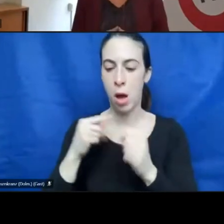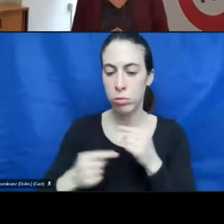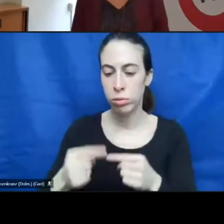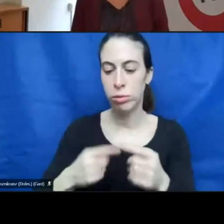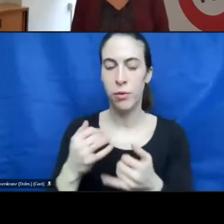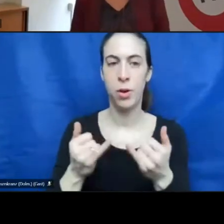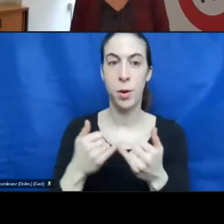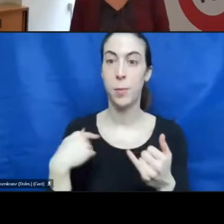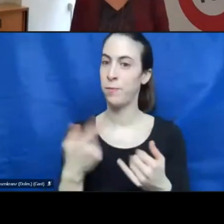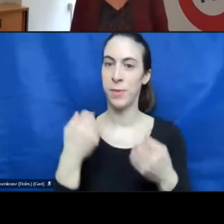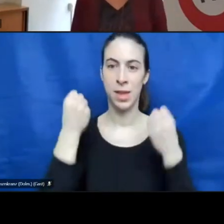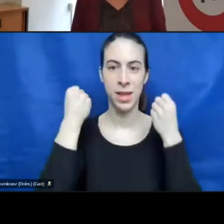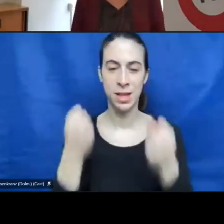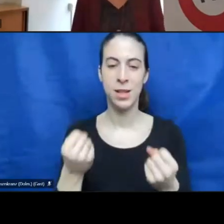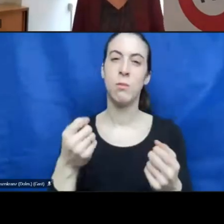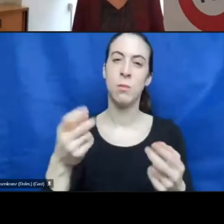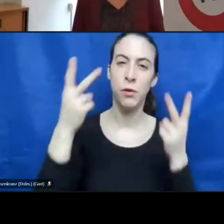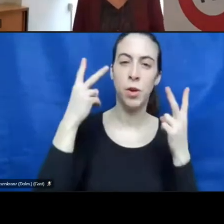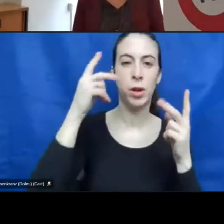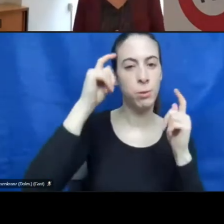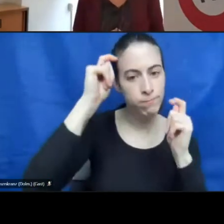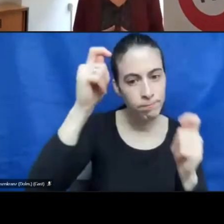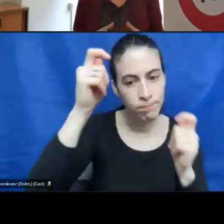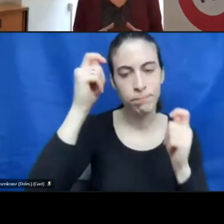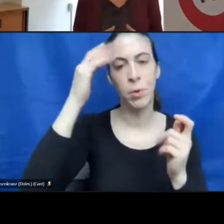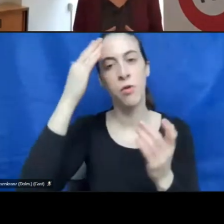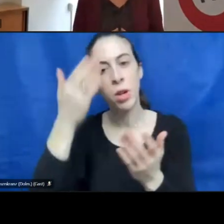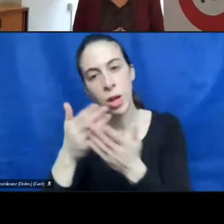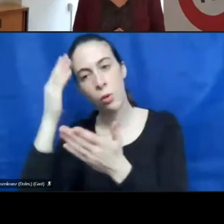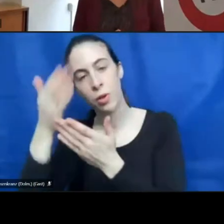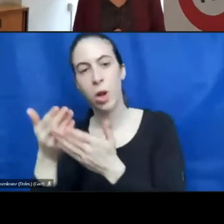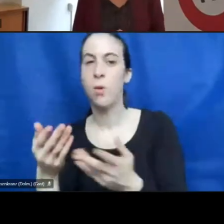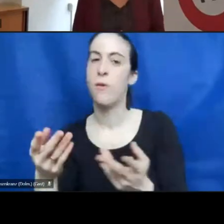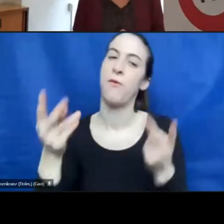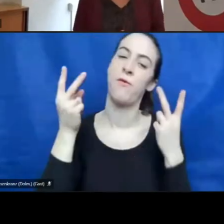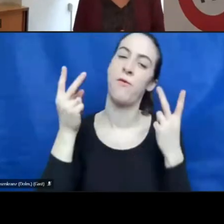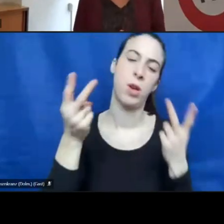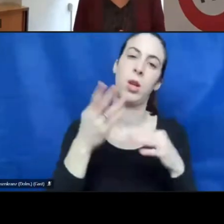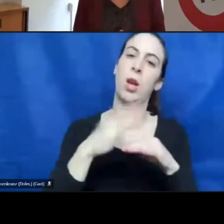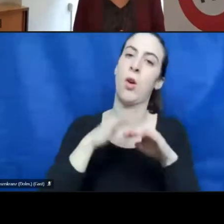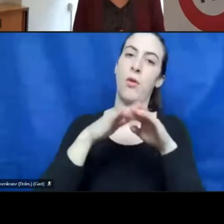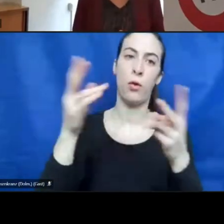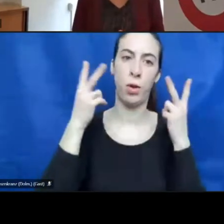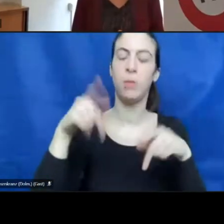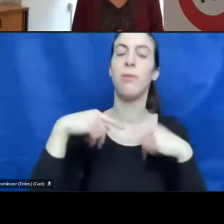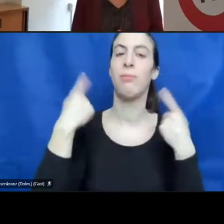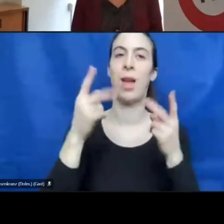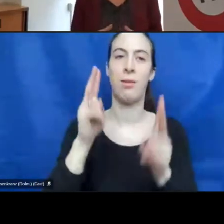that mutual trust between all participants is the most important key for success.